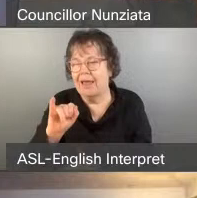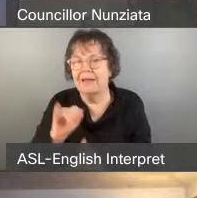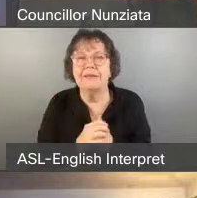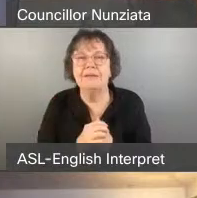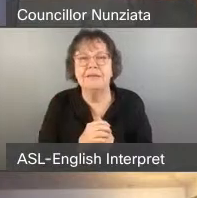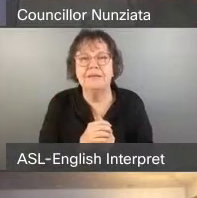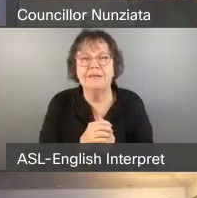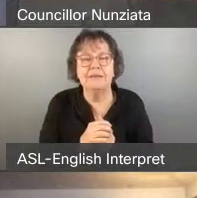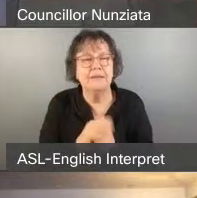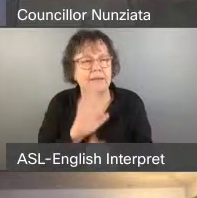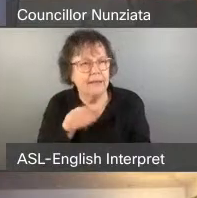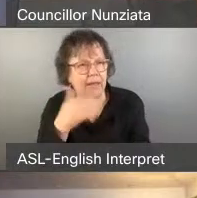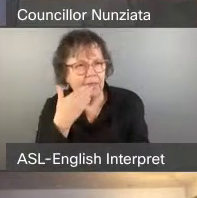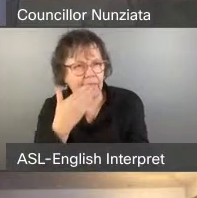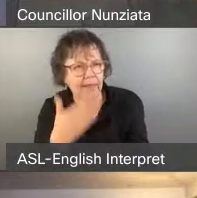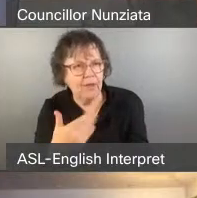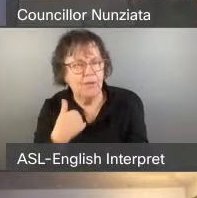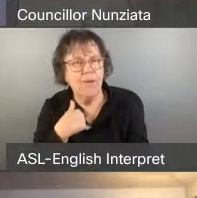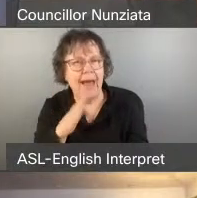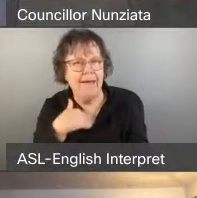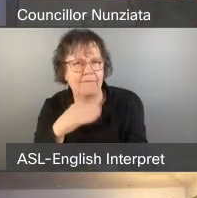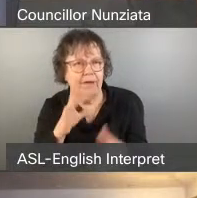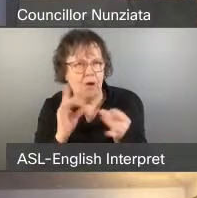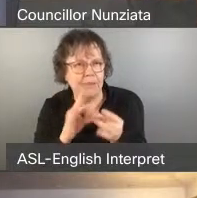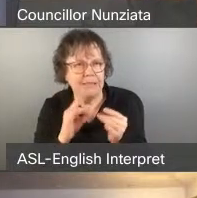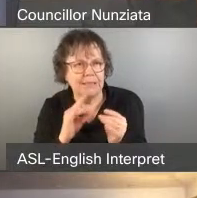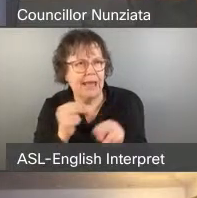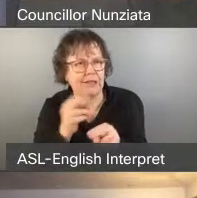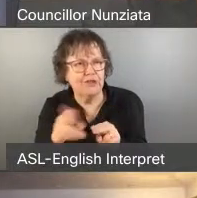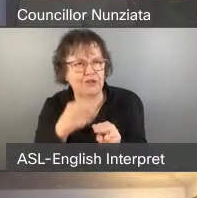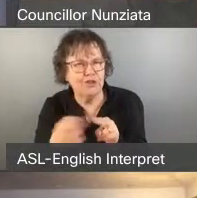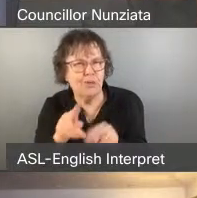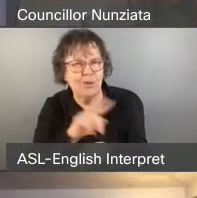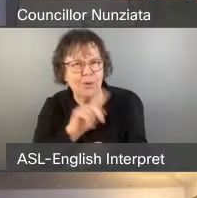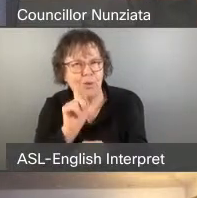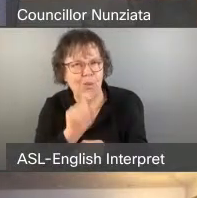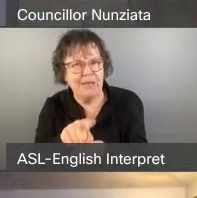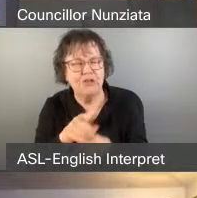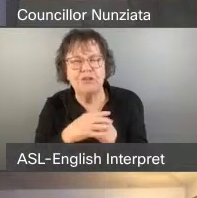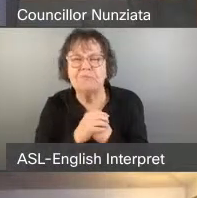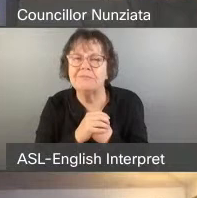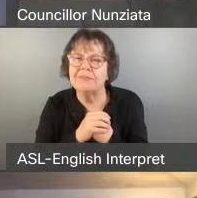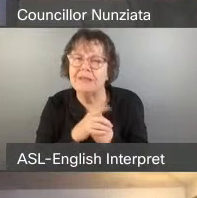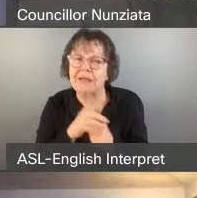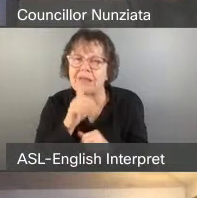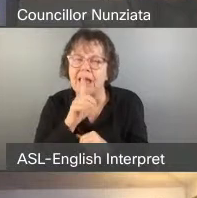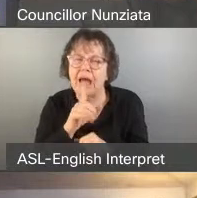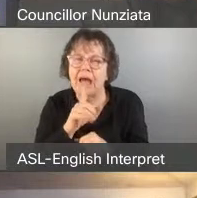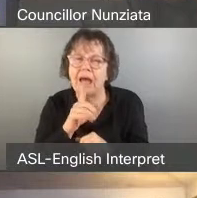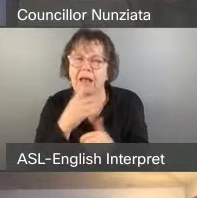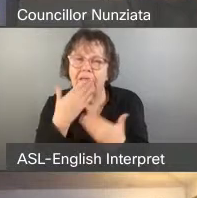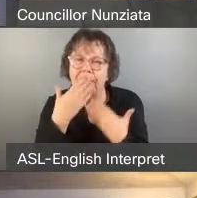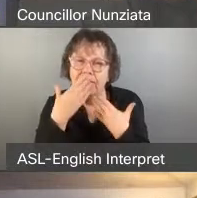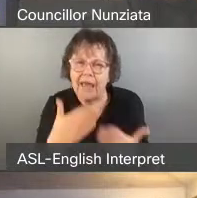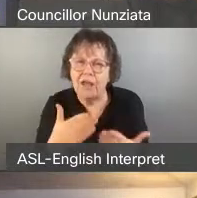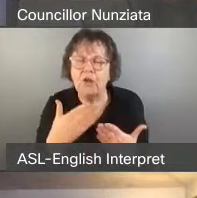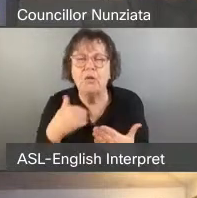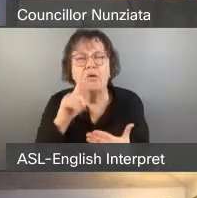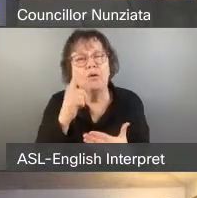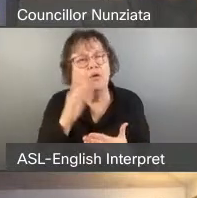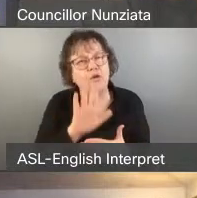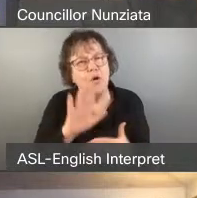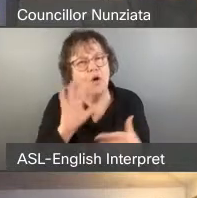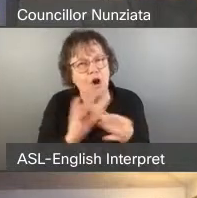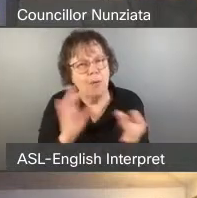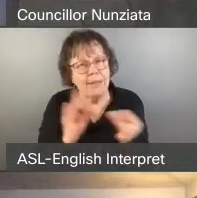Thank you. I do have some comments and just a quick question. I really appreciate your comments and your deputation. I think it's